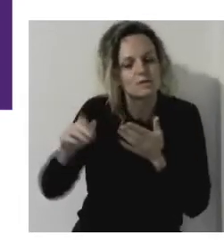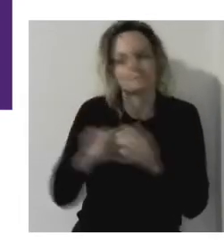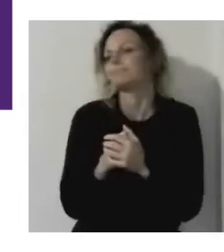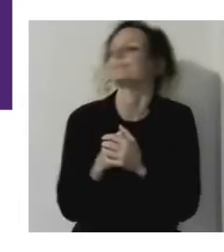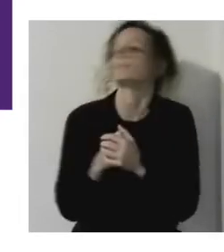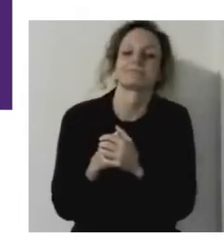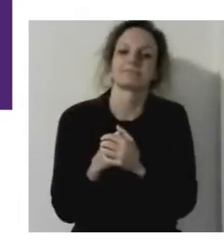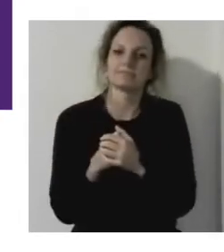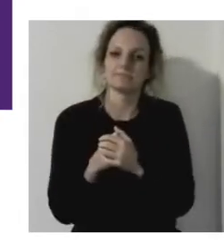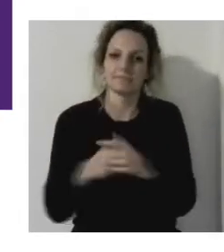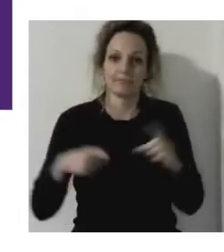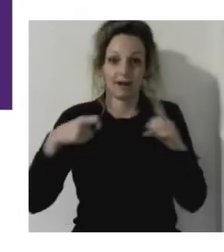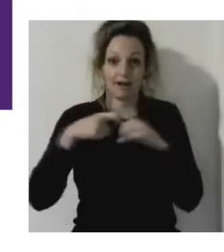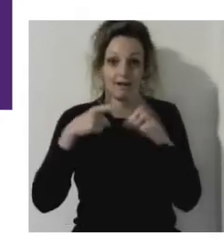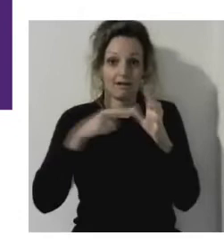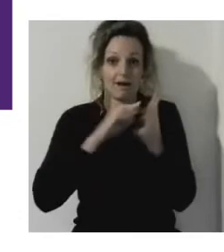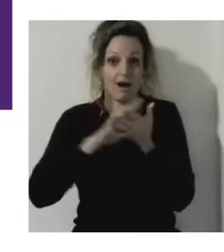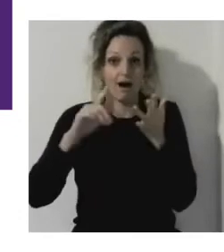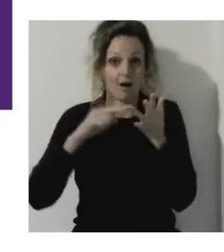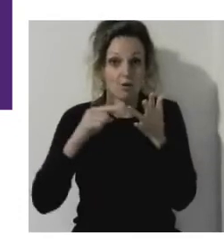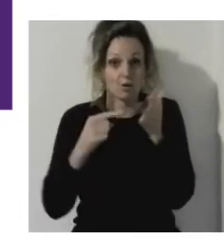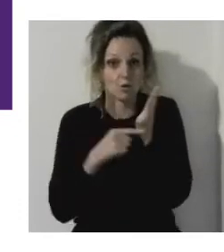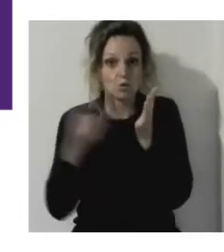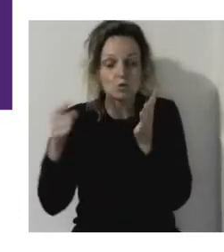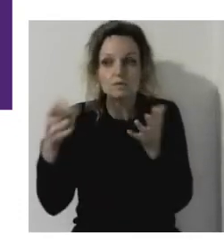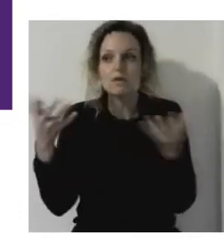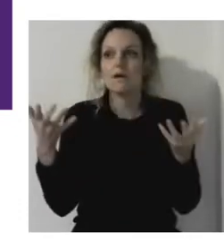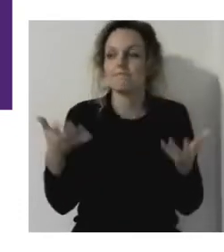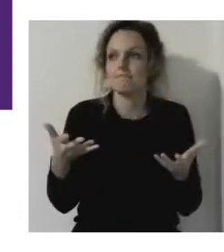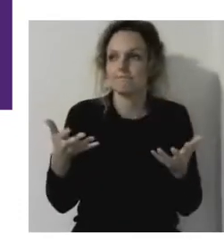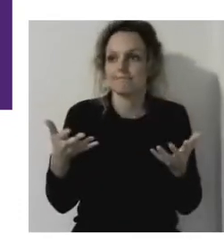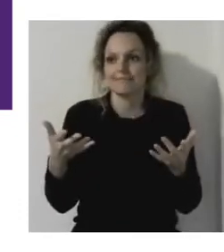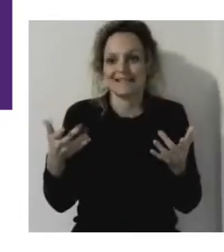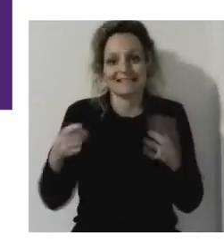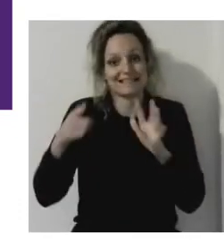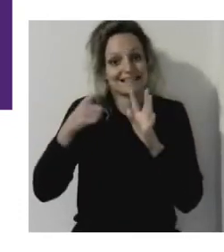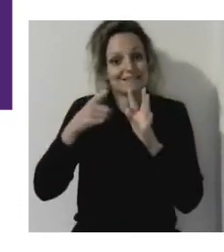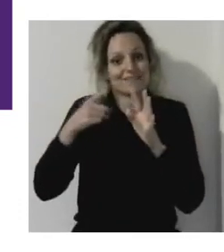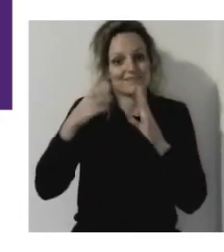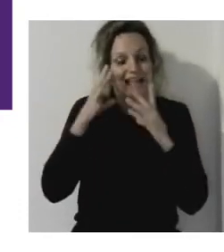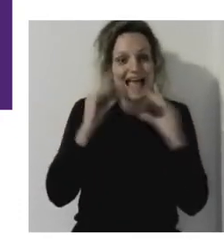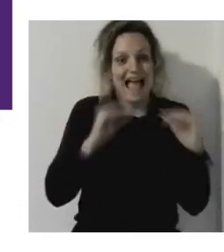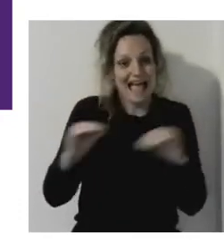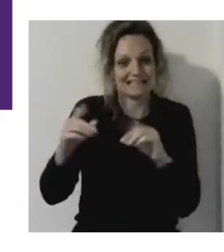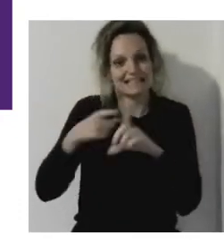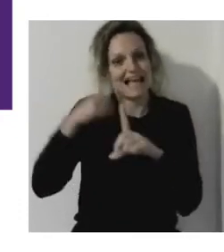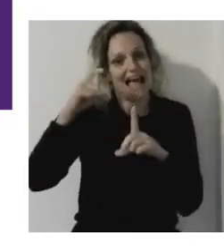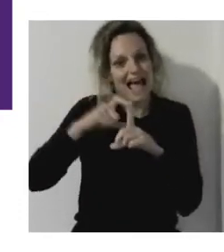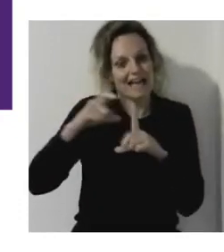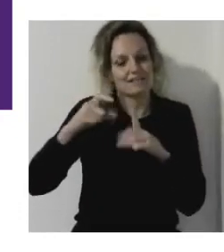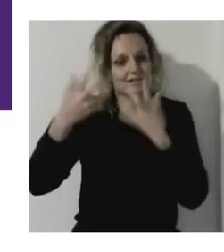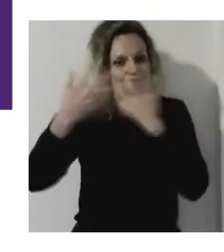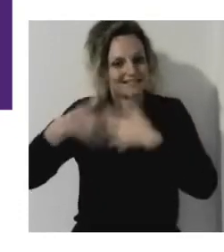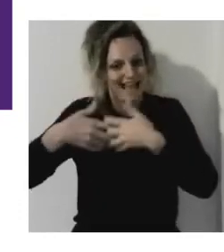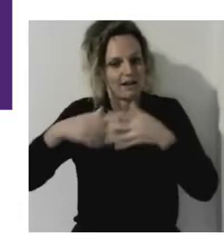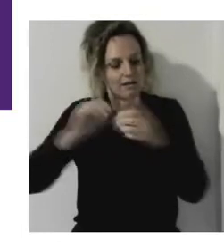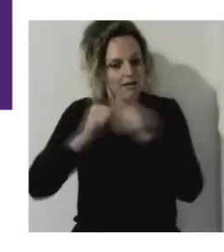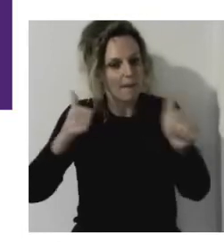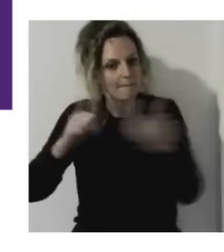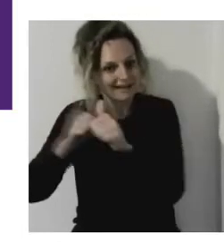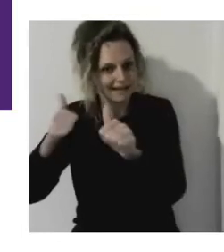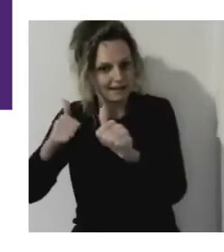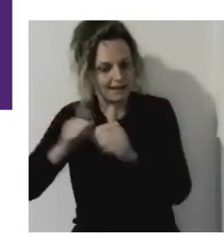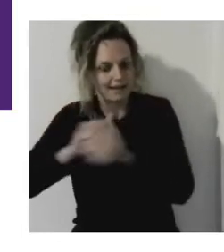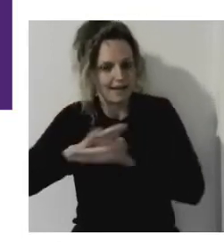from outside is an ed tech company, a company whose mission is to make learning awesome again.